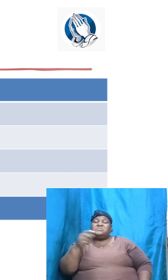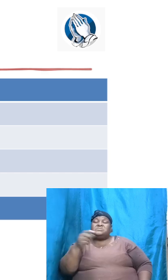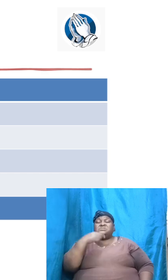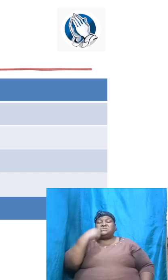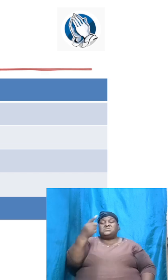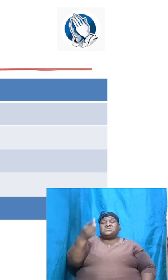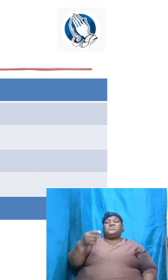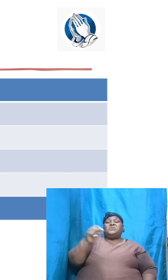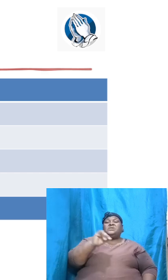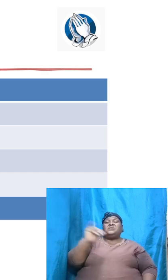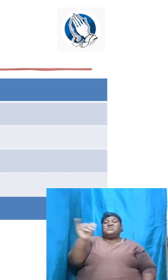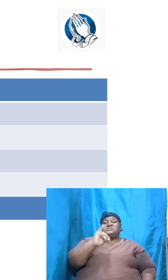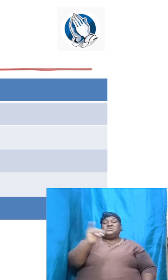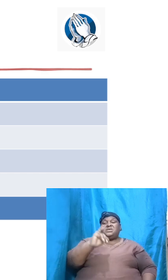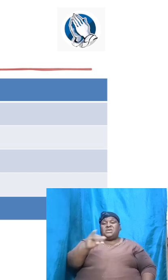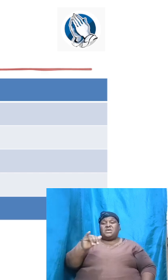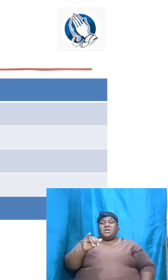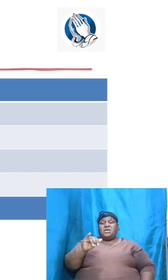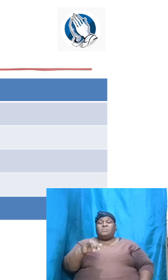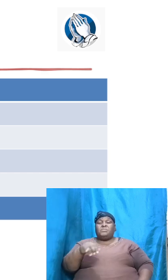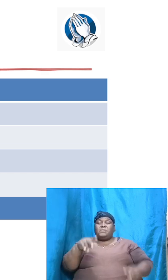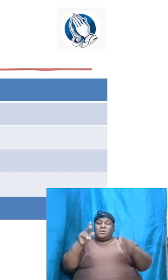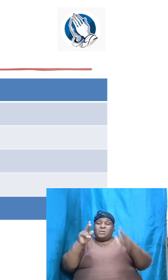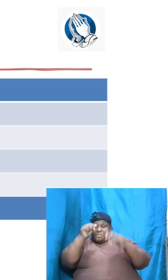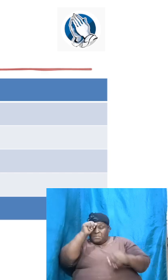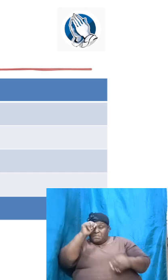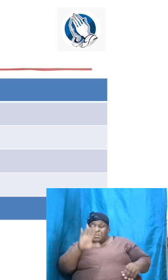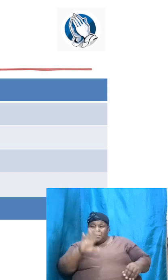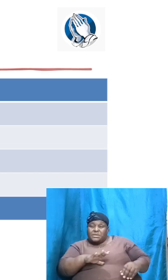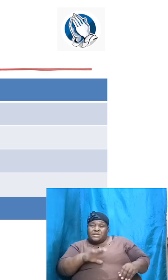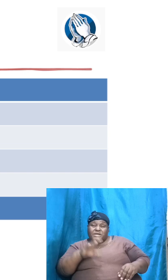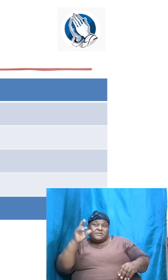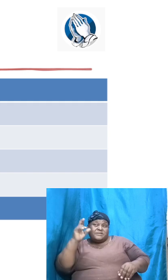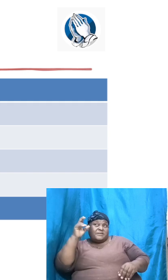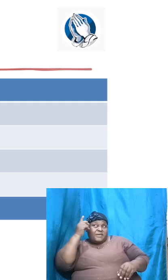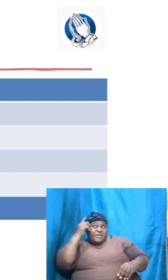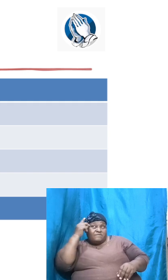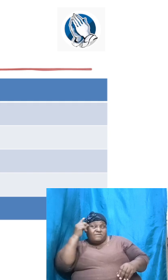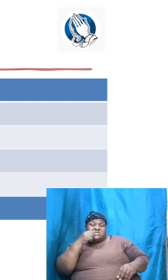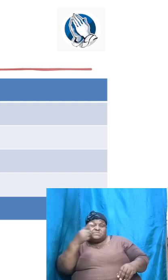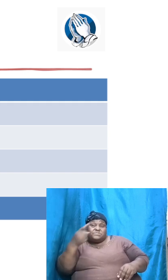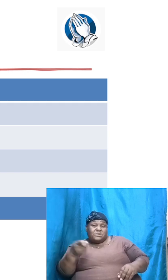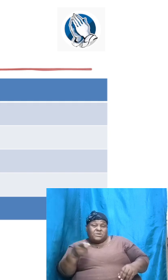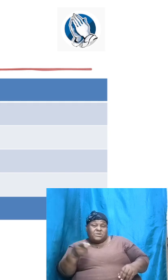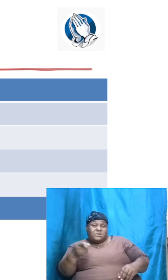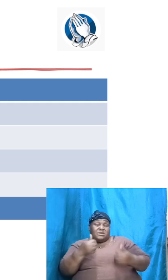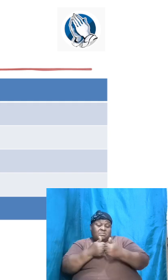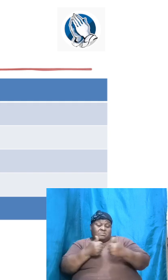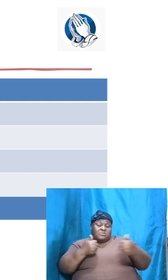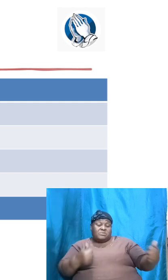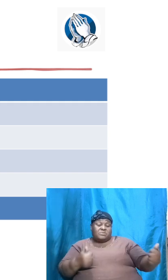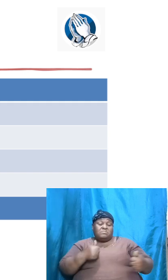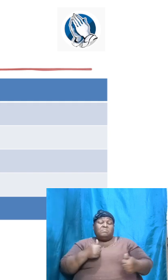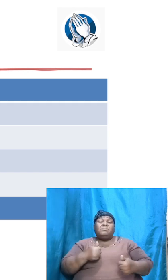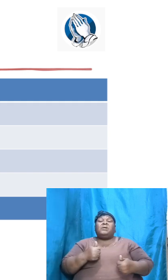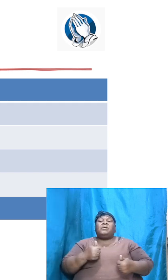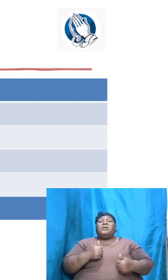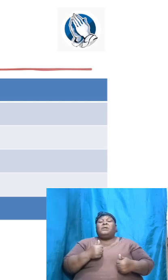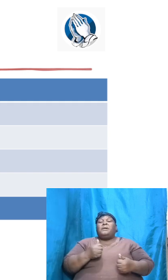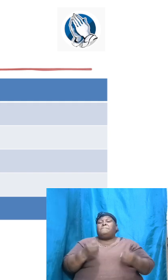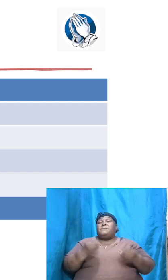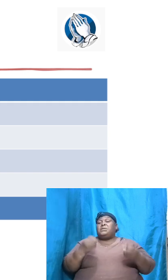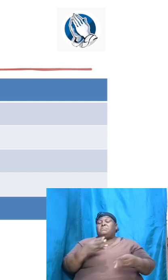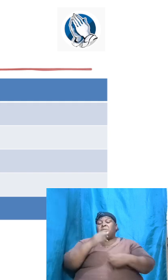individual that David spoke about. These men were separated by hundreds of years. And yet, they all